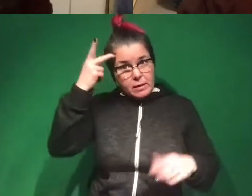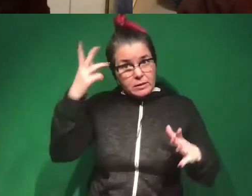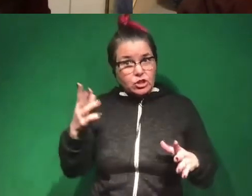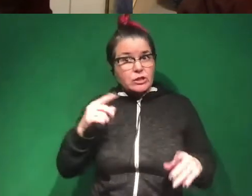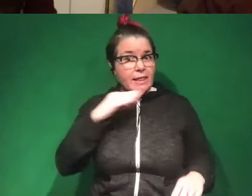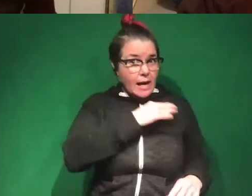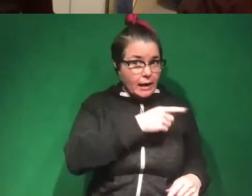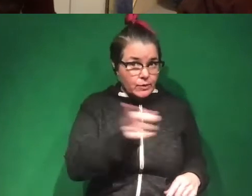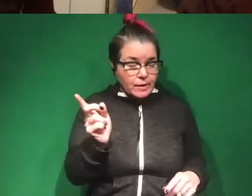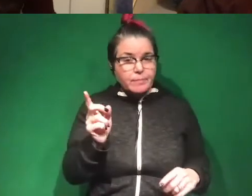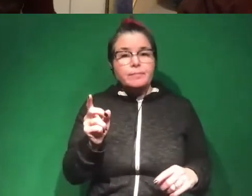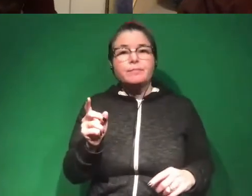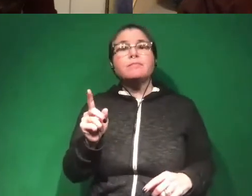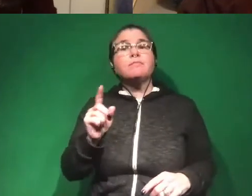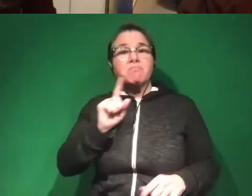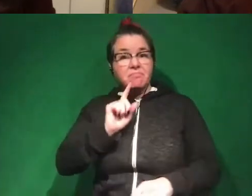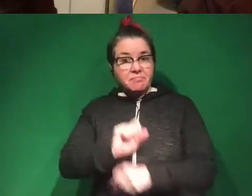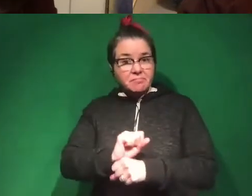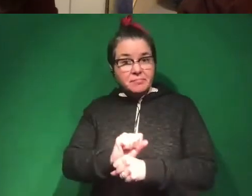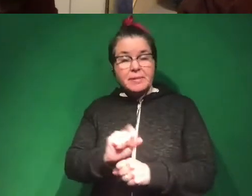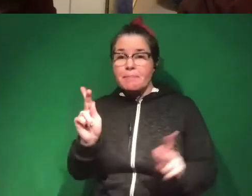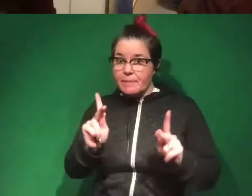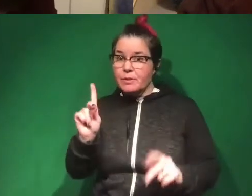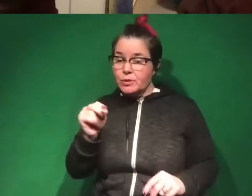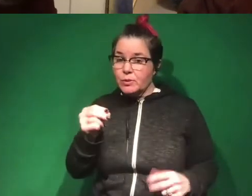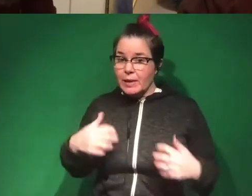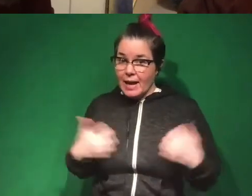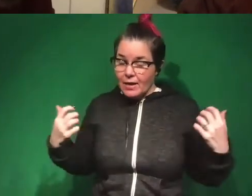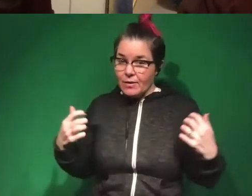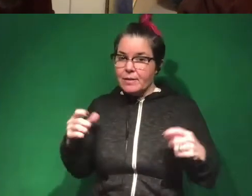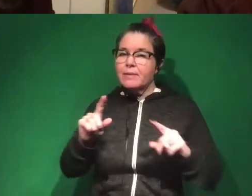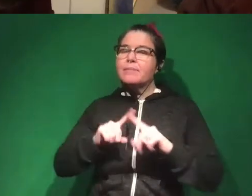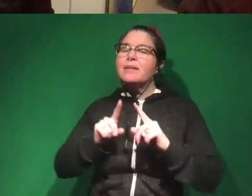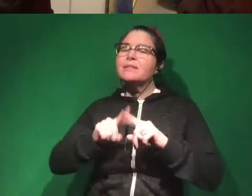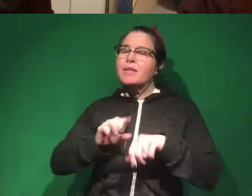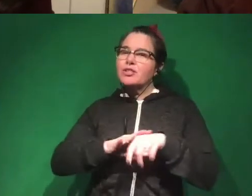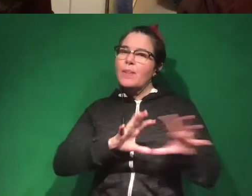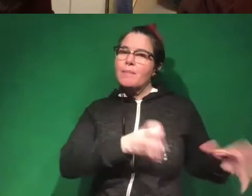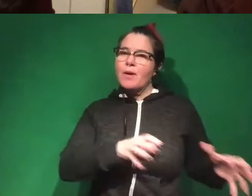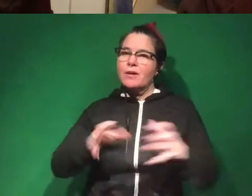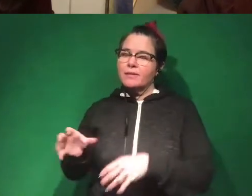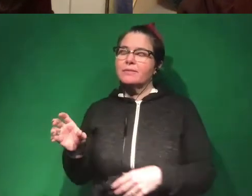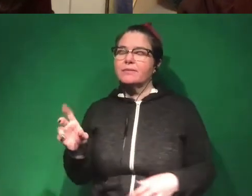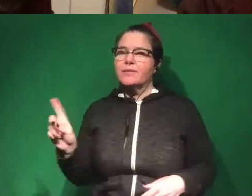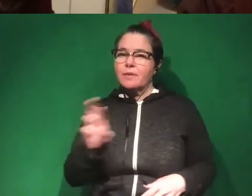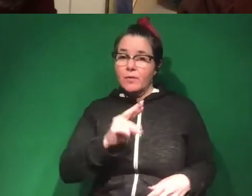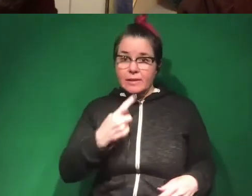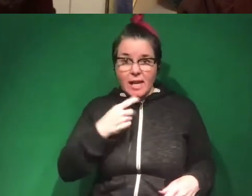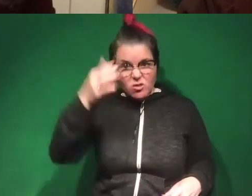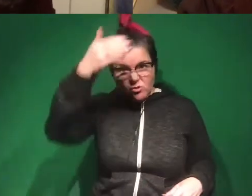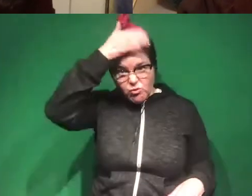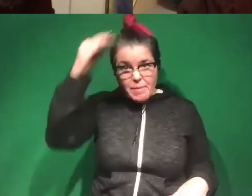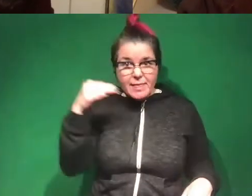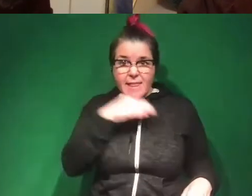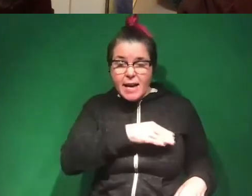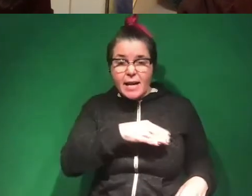it turns out that they do, but it depends on the party. So if you say President Trump lied and